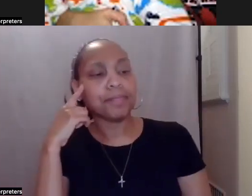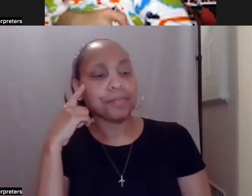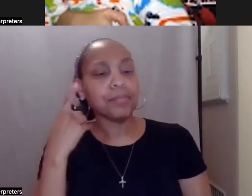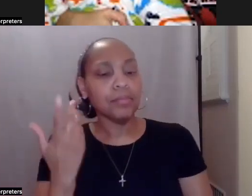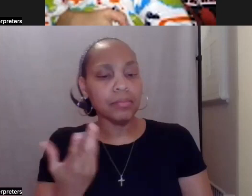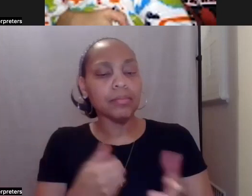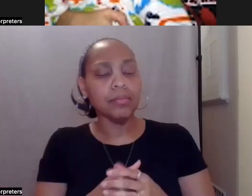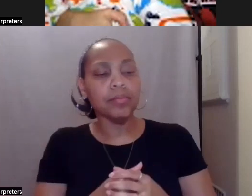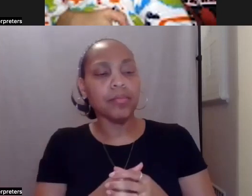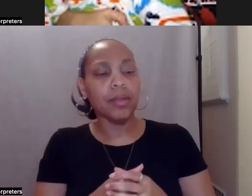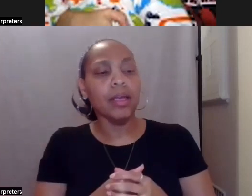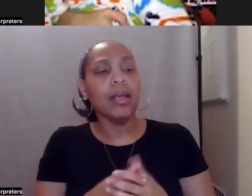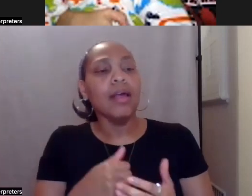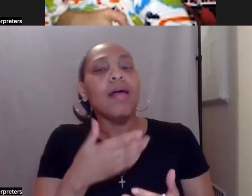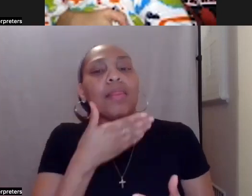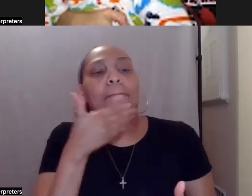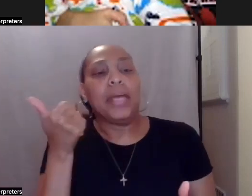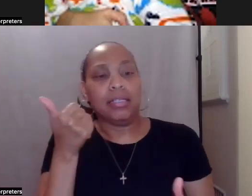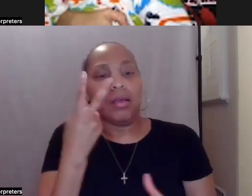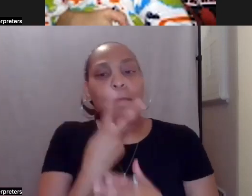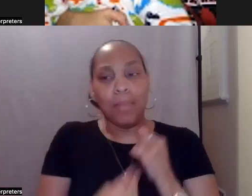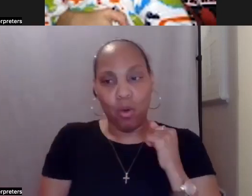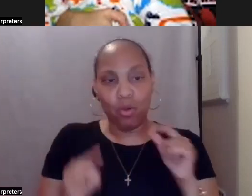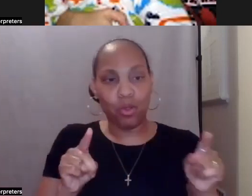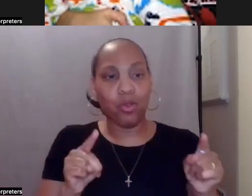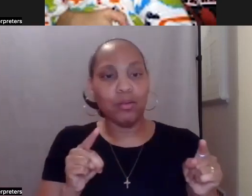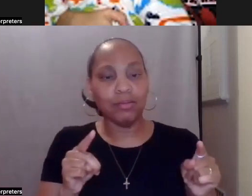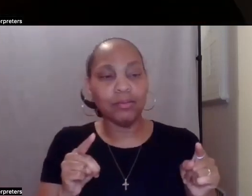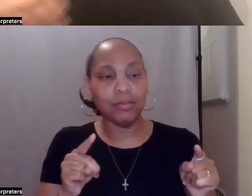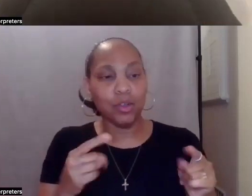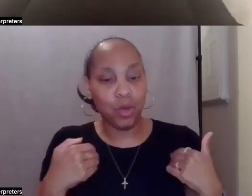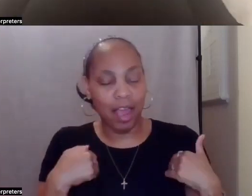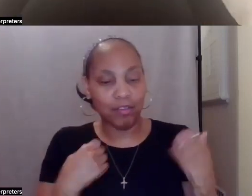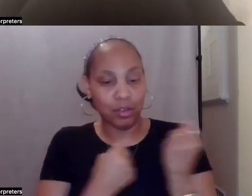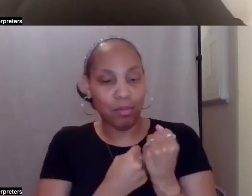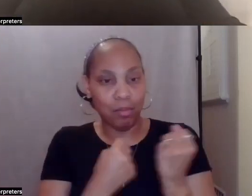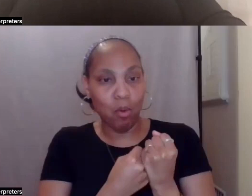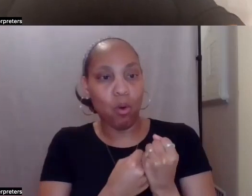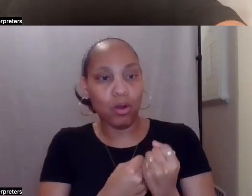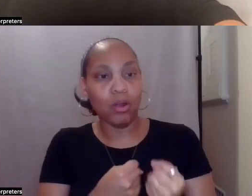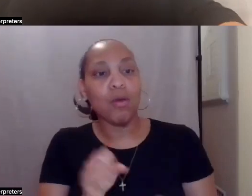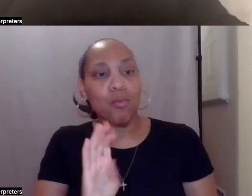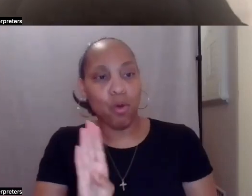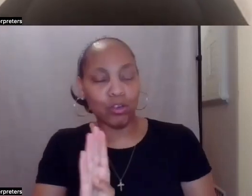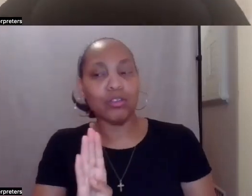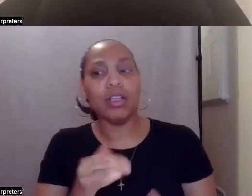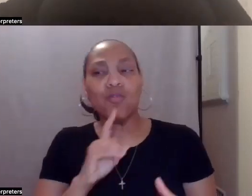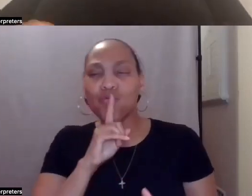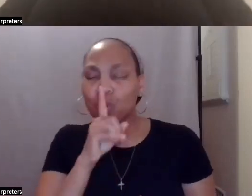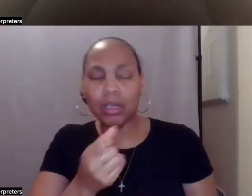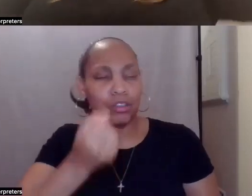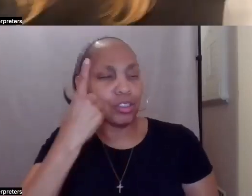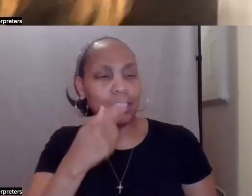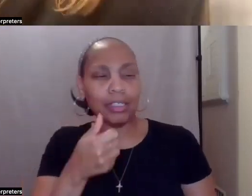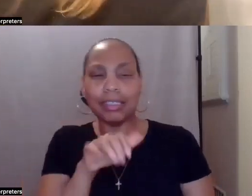service system to life, right? It's when we have support workers or support coordinators that we work with that really understand self-direction